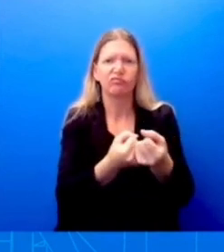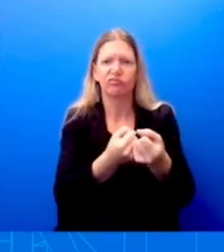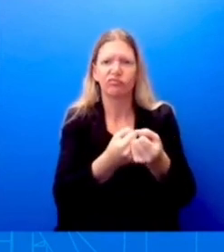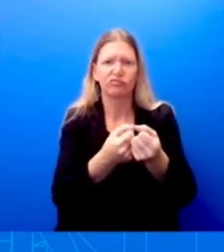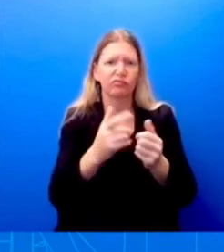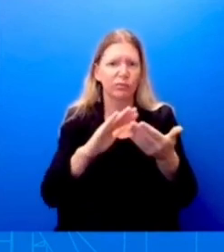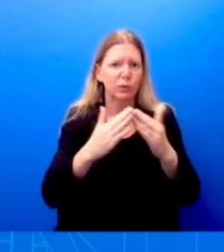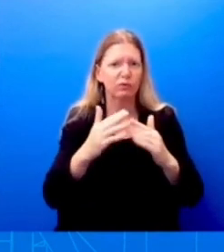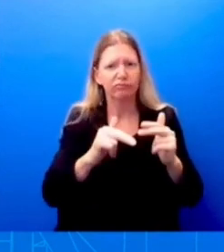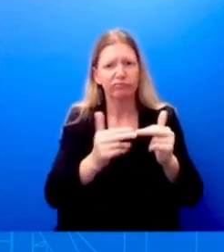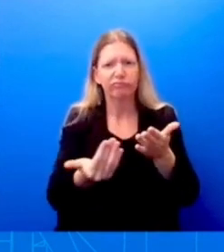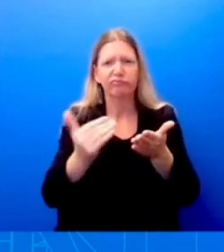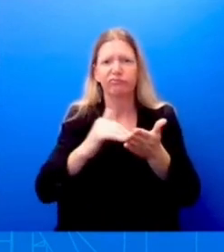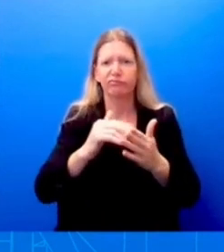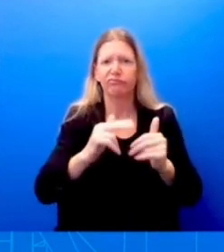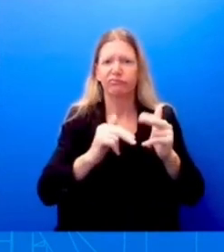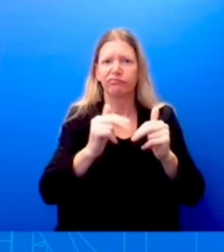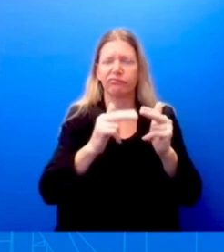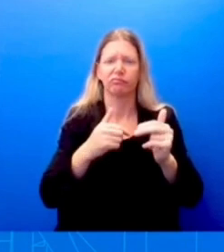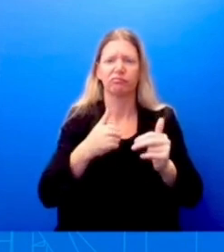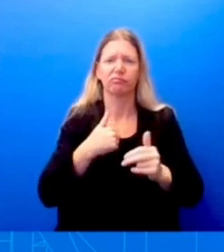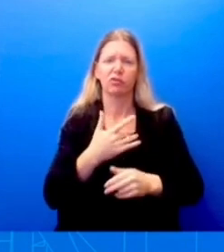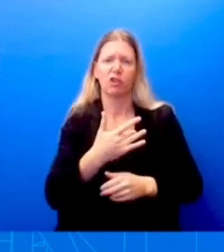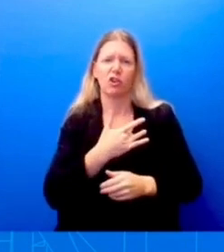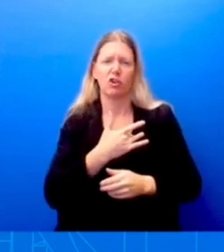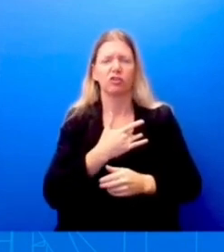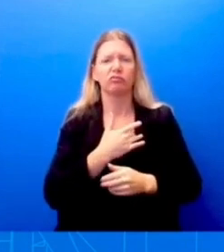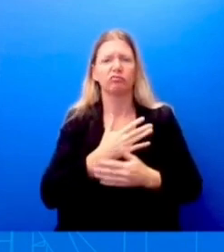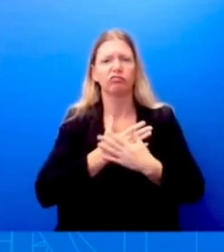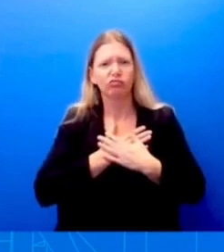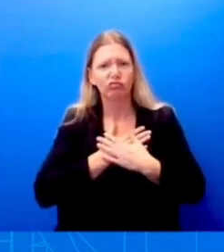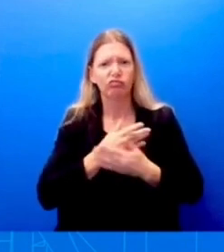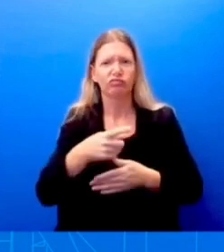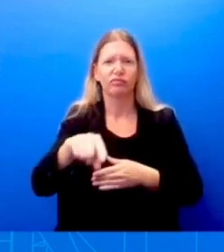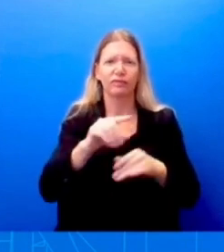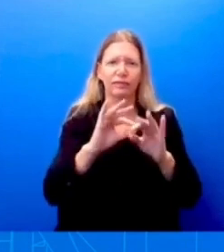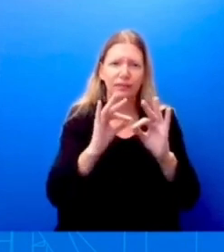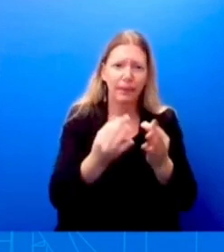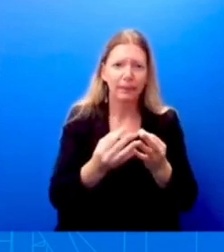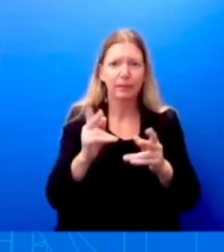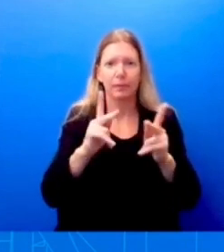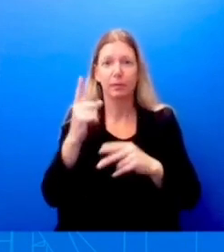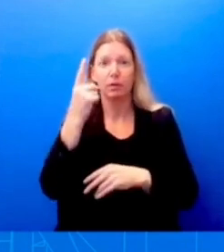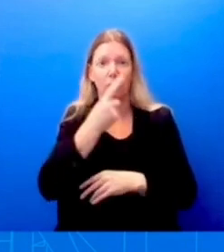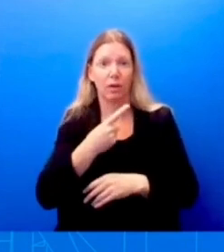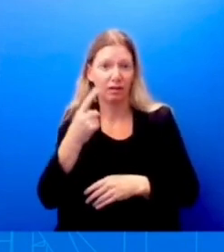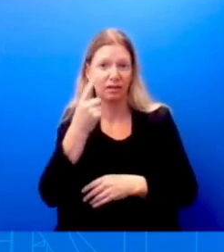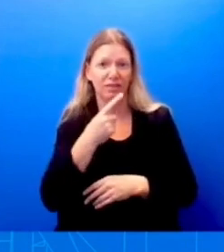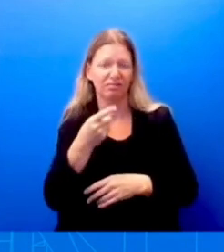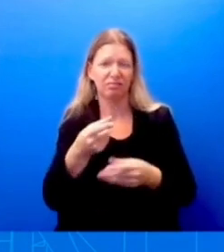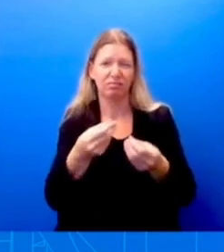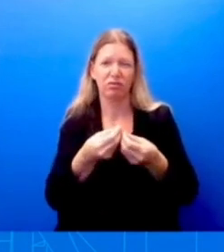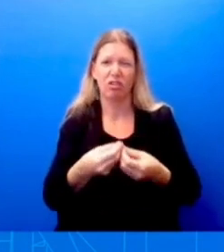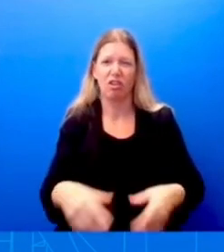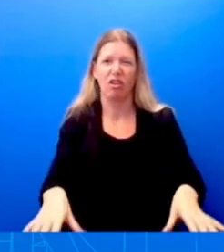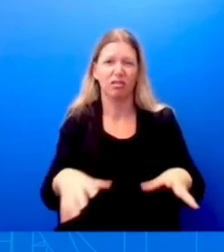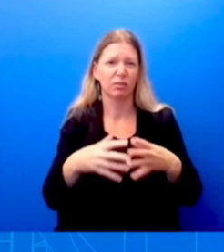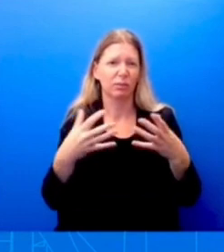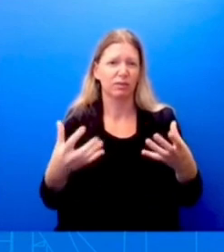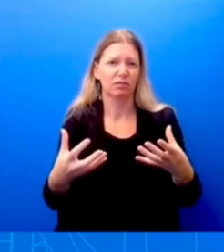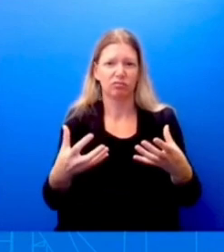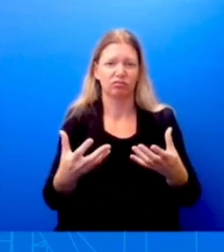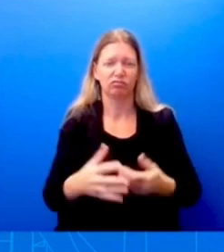be with the families and the people in Hawaii who have lost so much. I can't stay here. any closer to determining what brought down